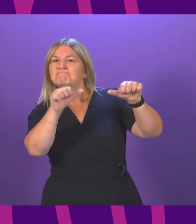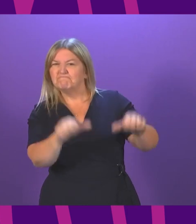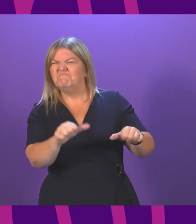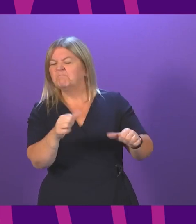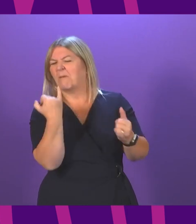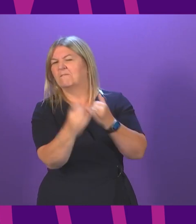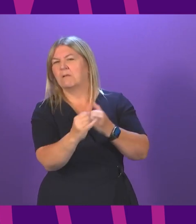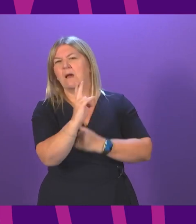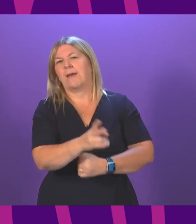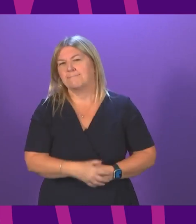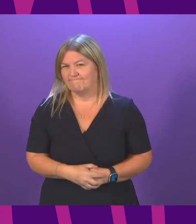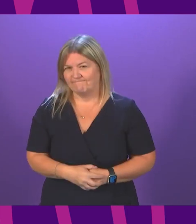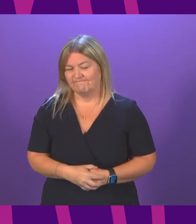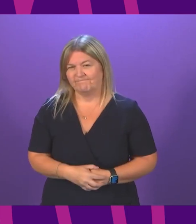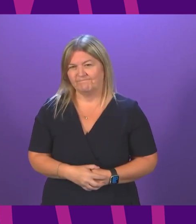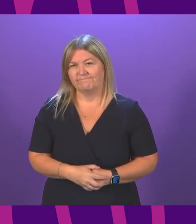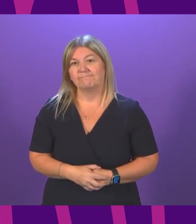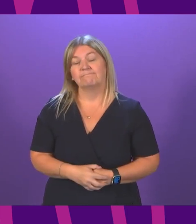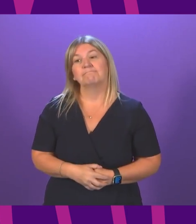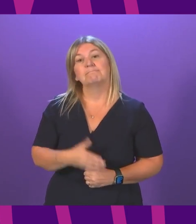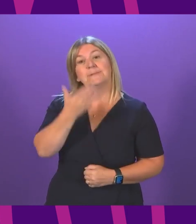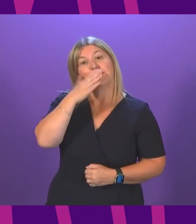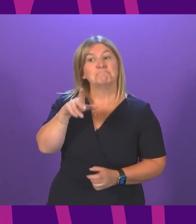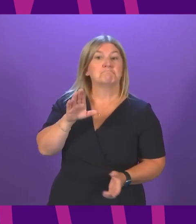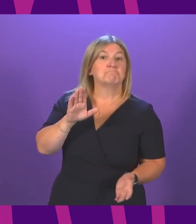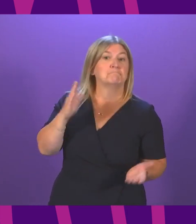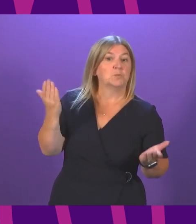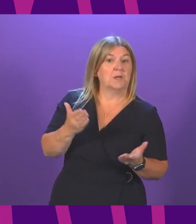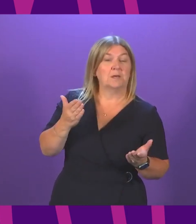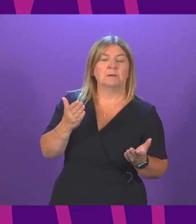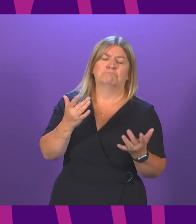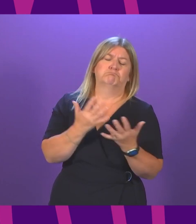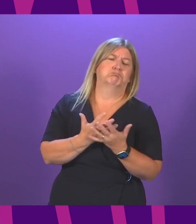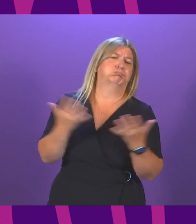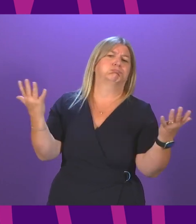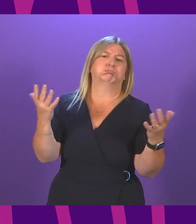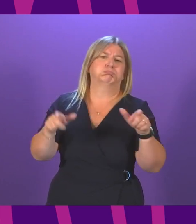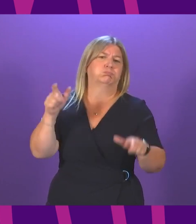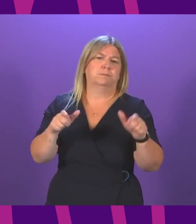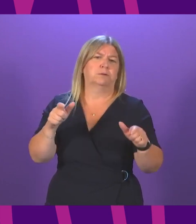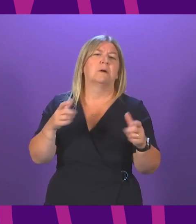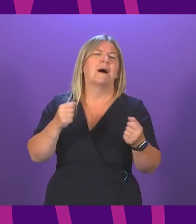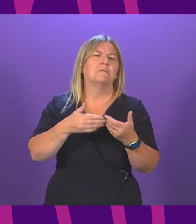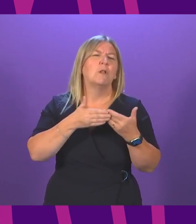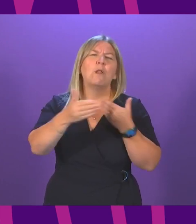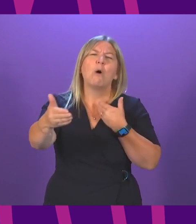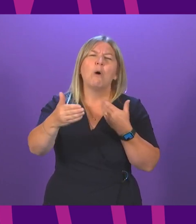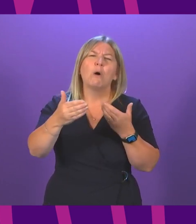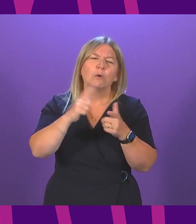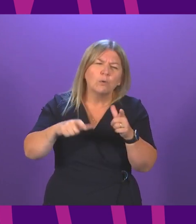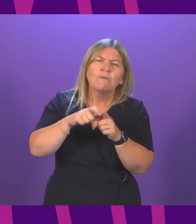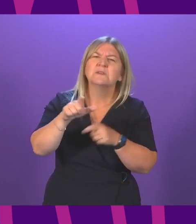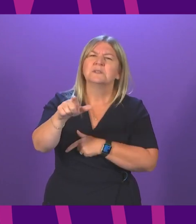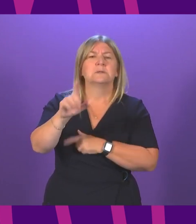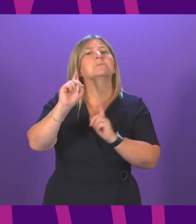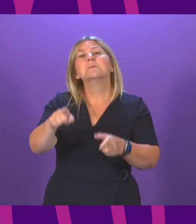from this government. We heard today that thousands of long COVID sufferers in Scotland can't get referred to